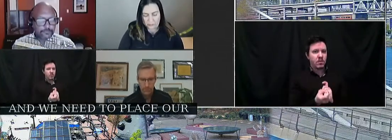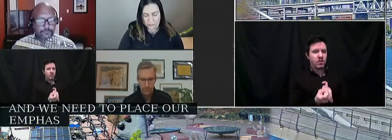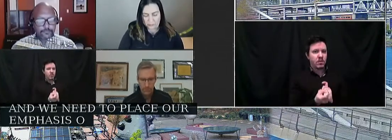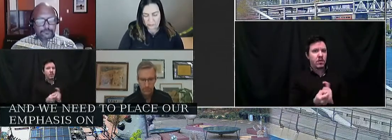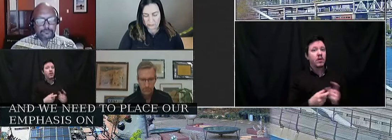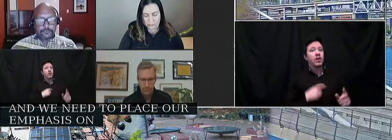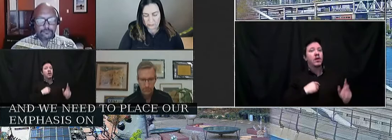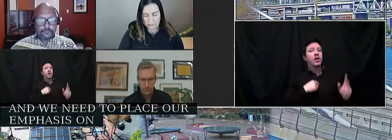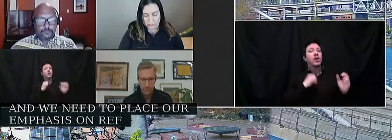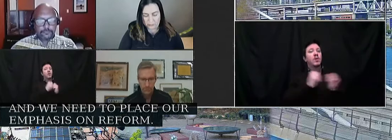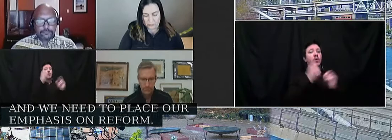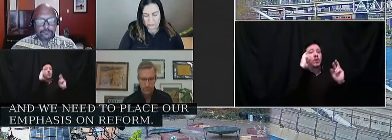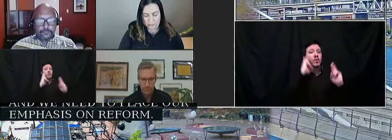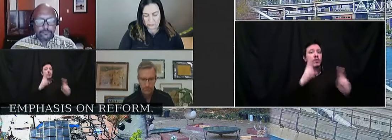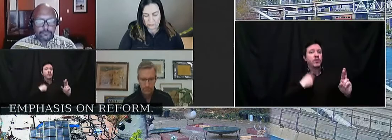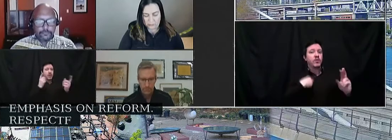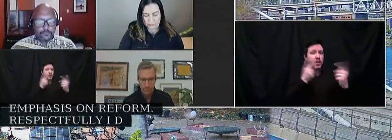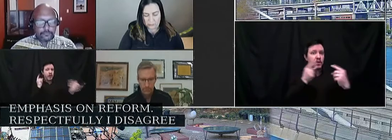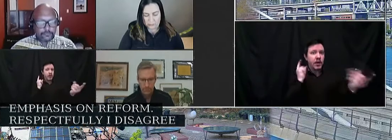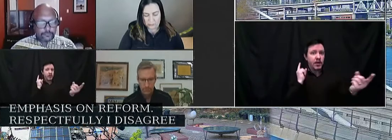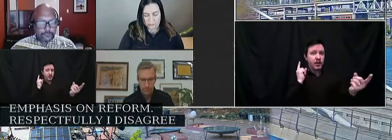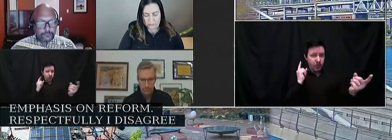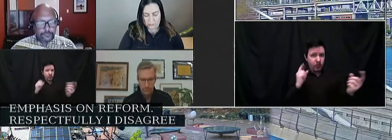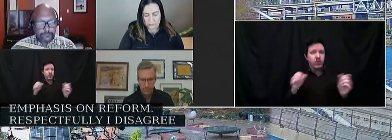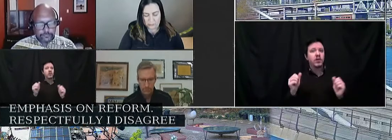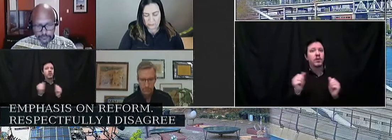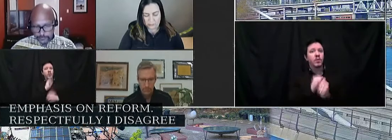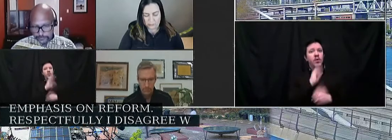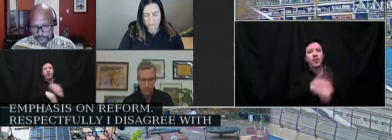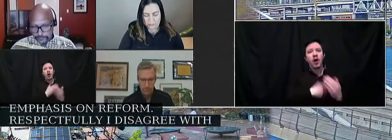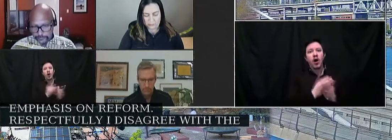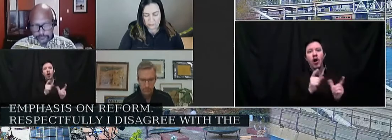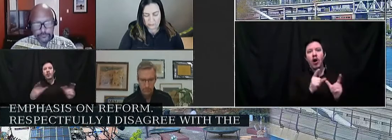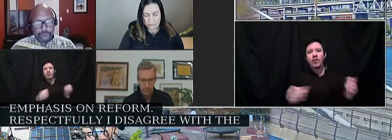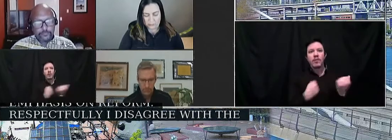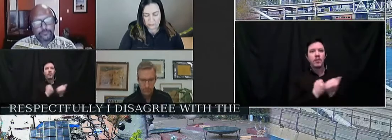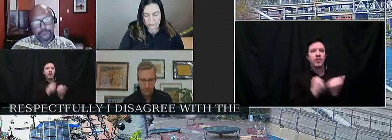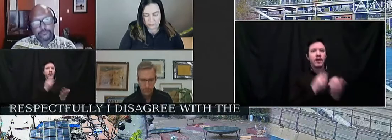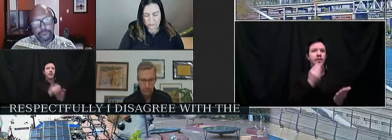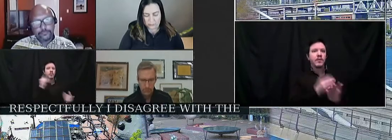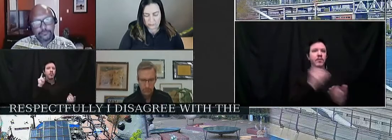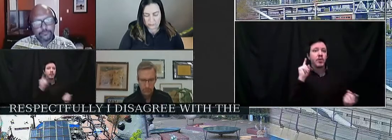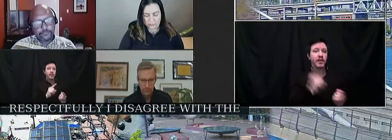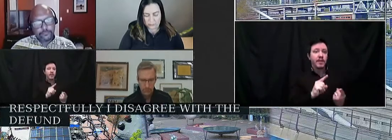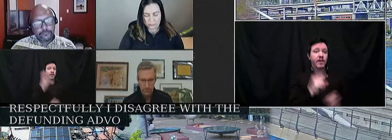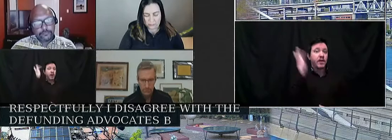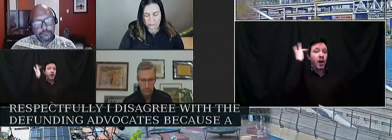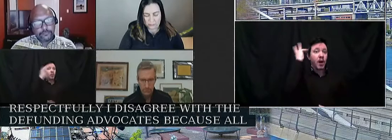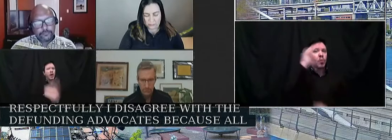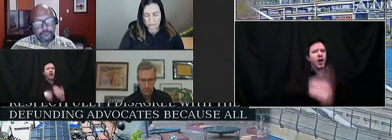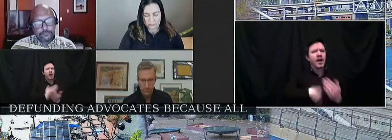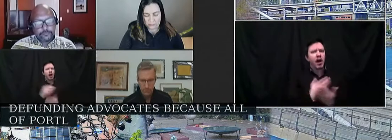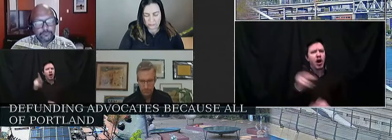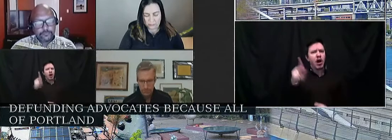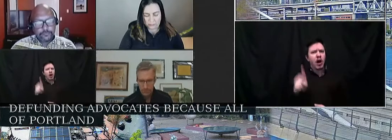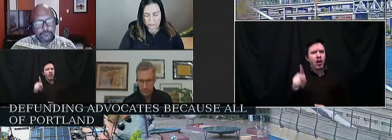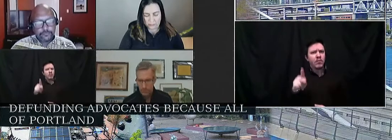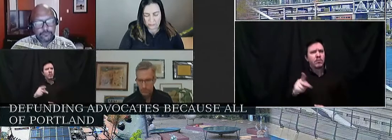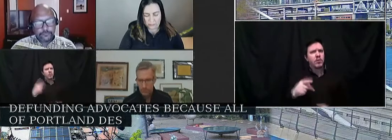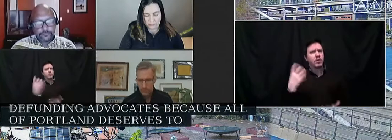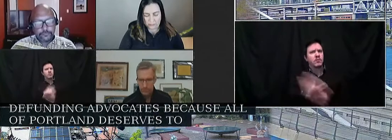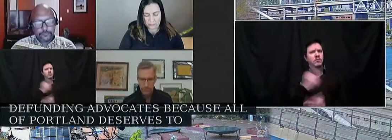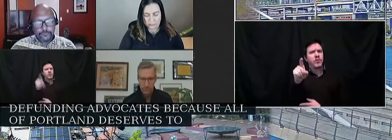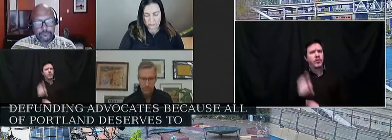Respectfully, I disagree with the defunding advocates, because all of Portland deserves to be safe.